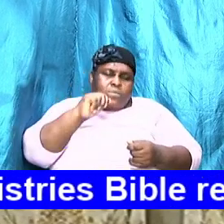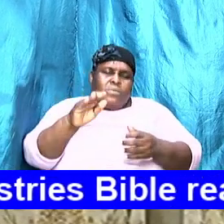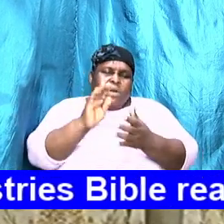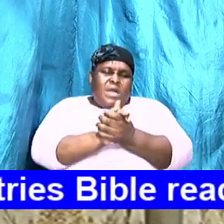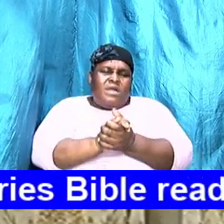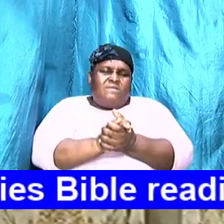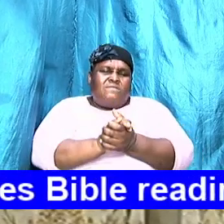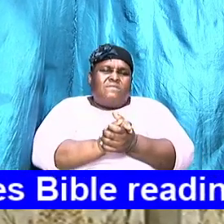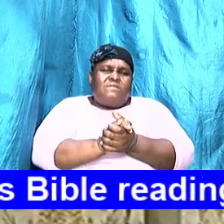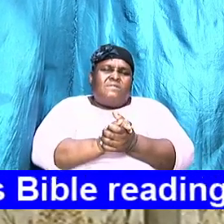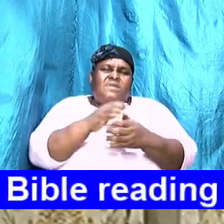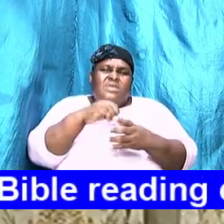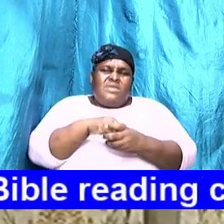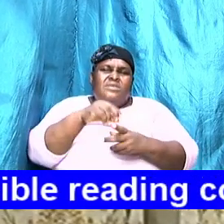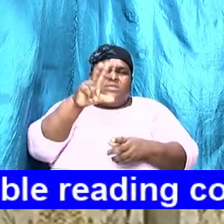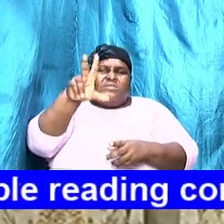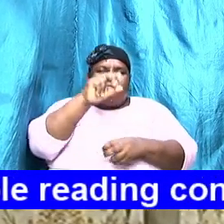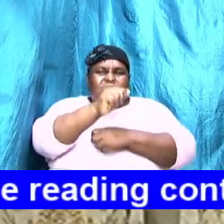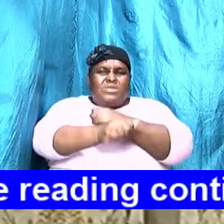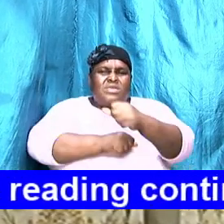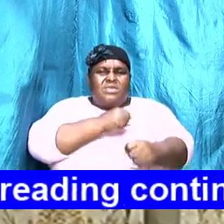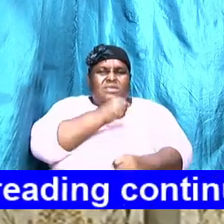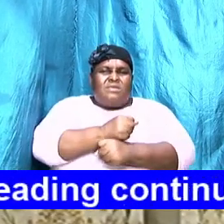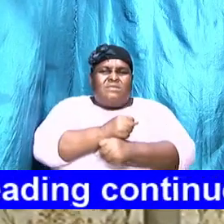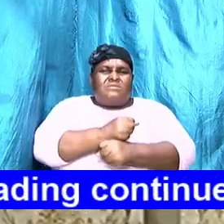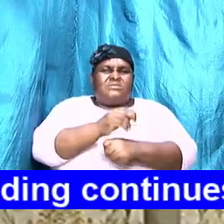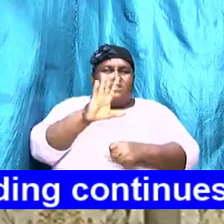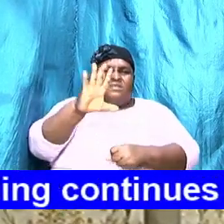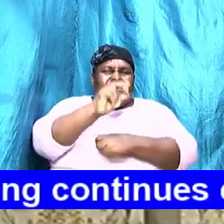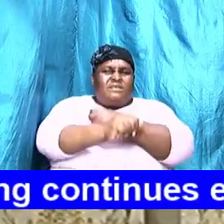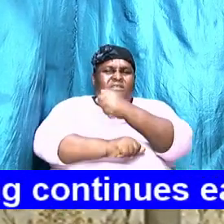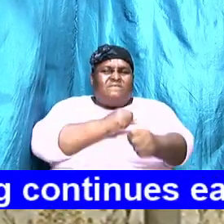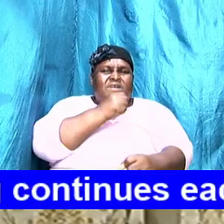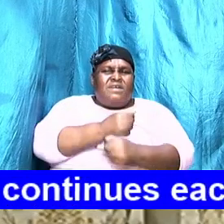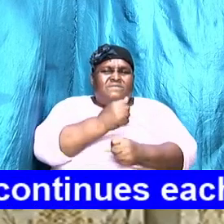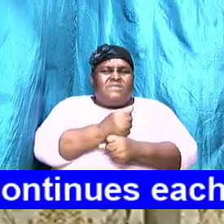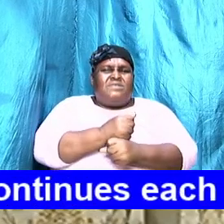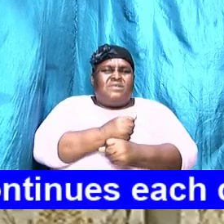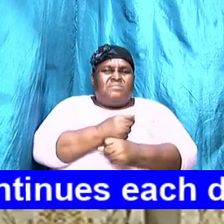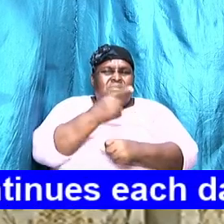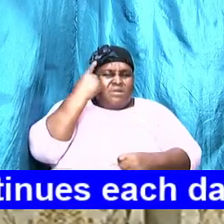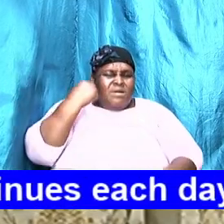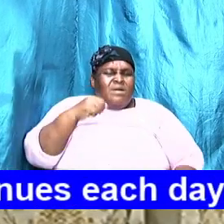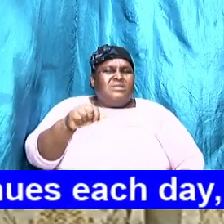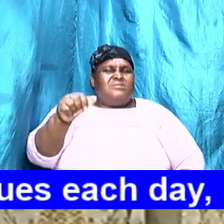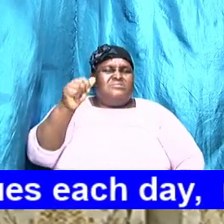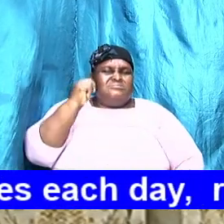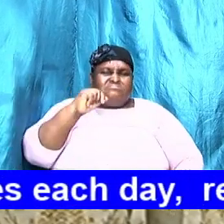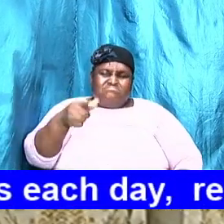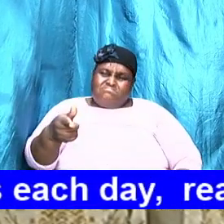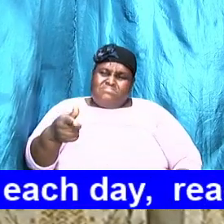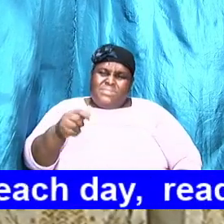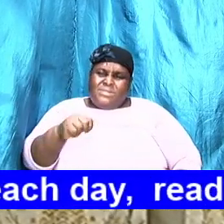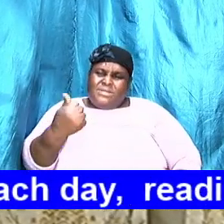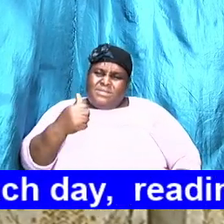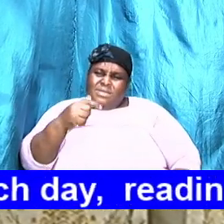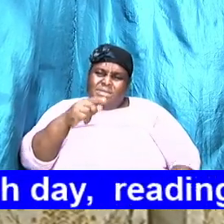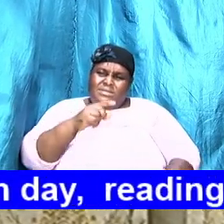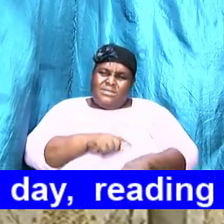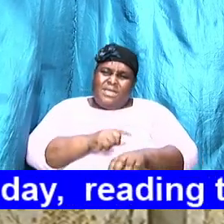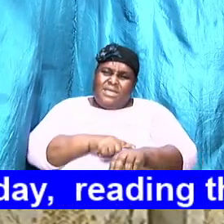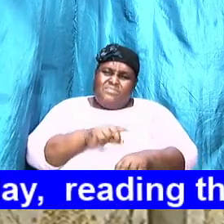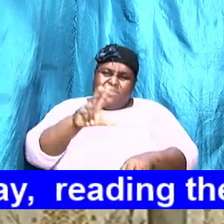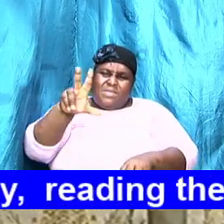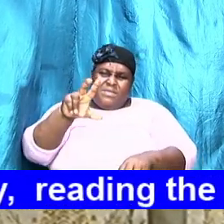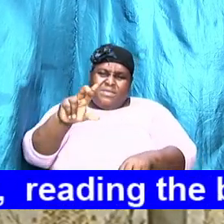within three years or five years because they did it or she did it 20 times 10 times 30